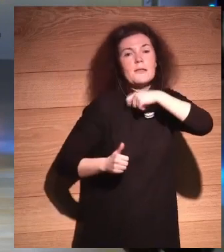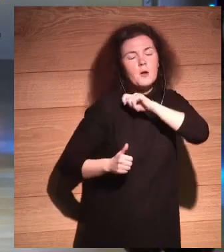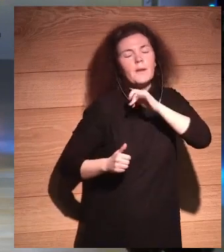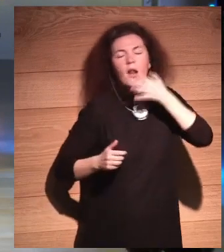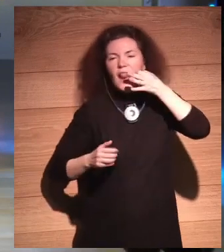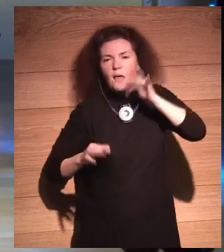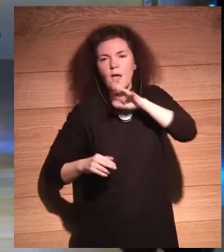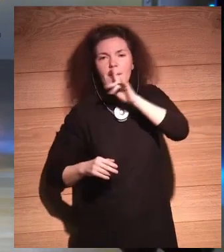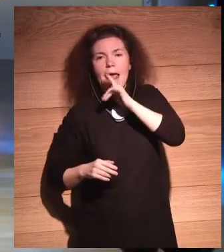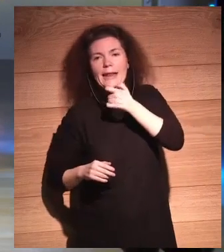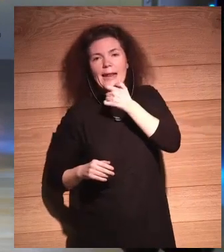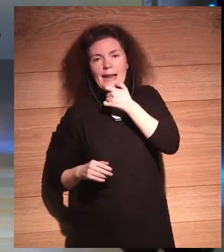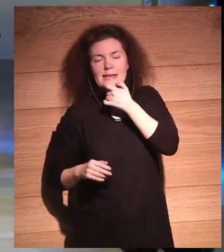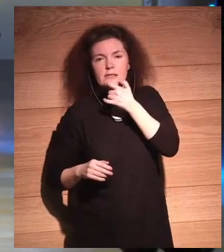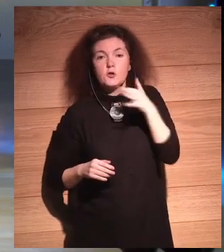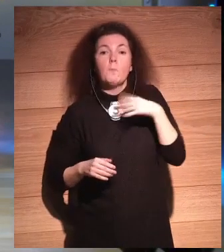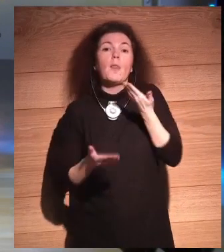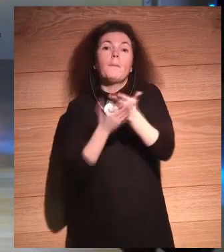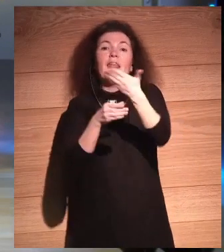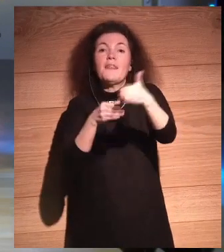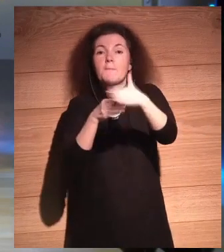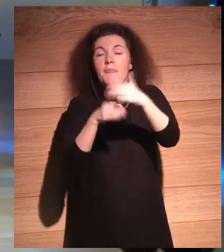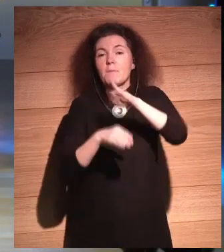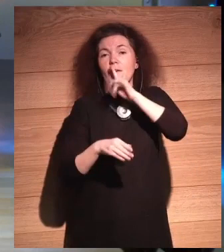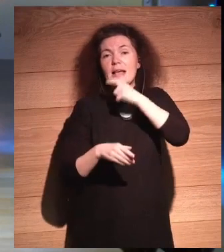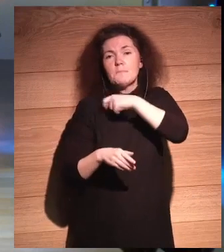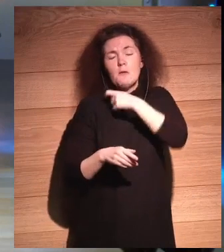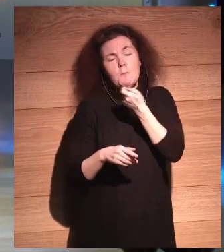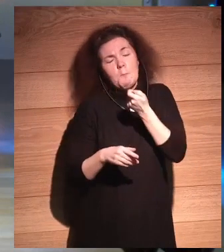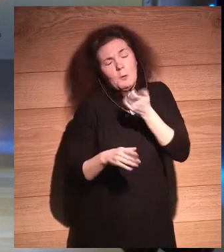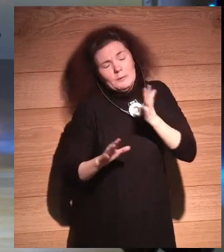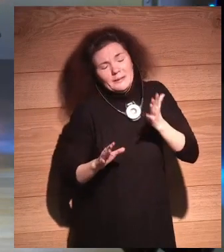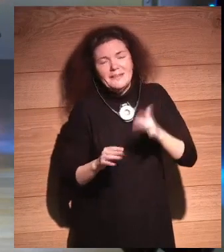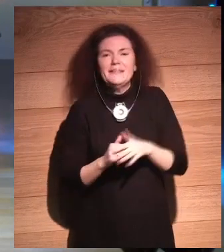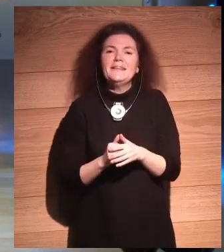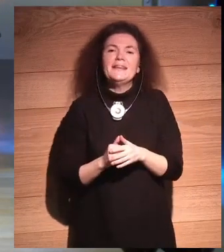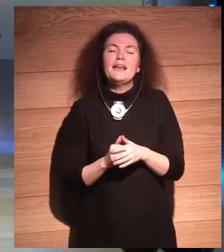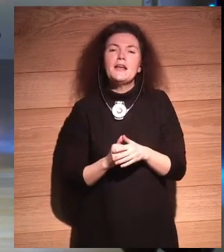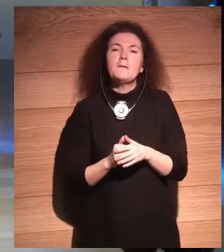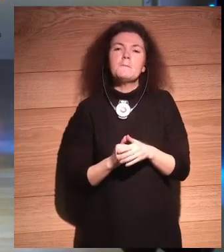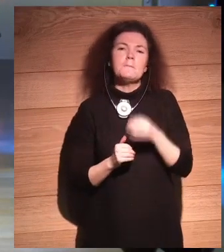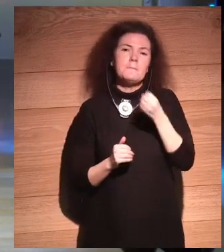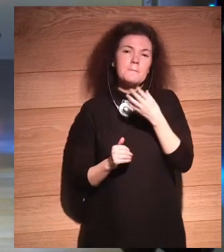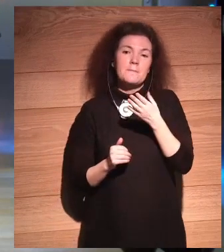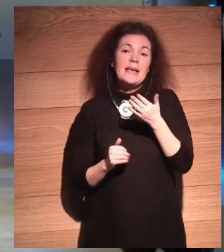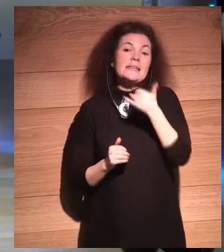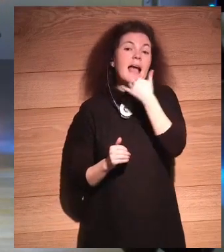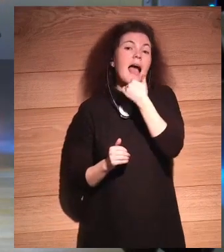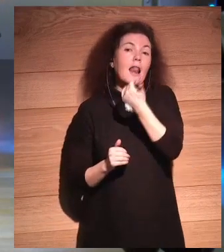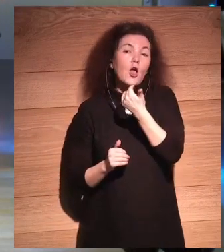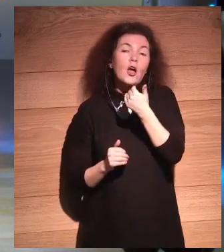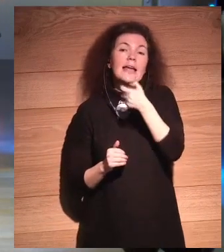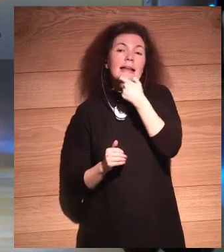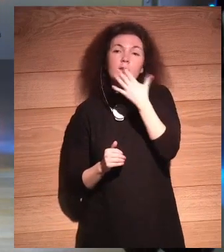I can order drinks and things, but that's a good start. So, get a headset if you're having